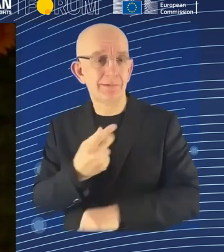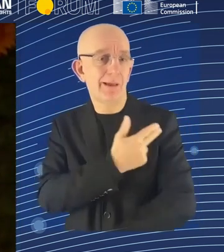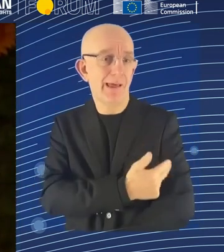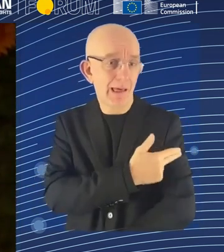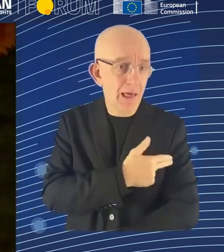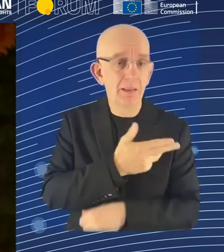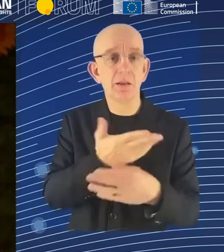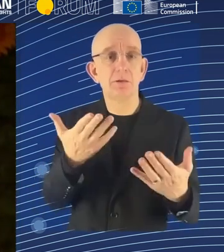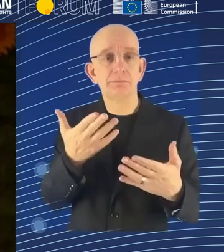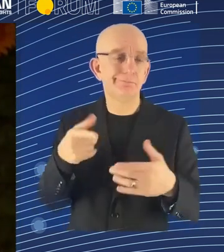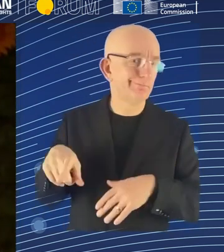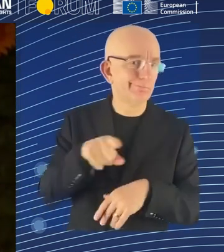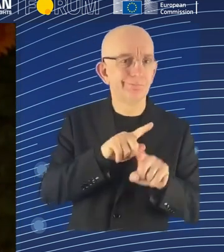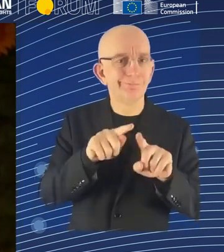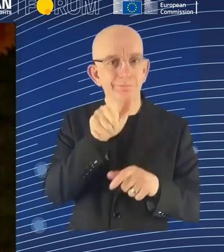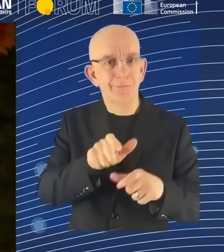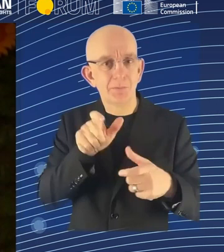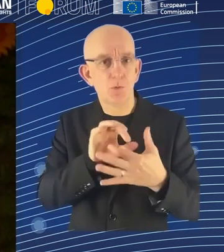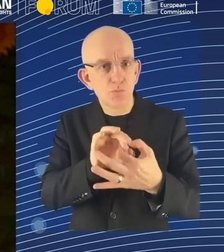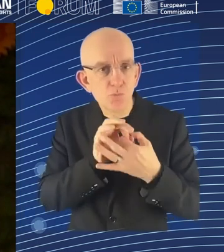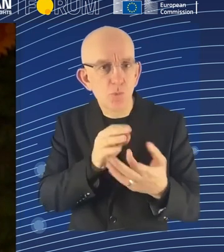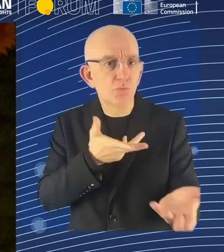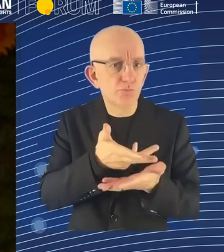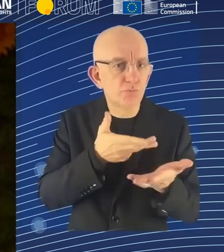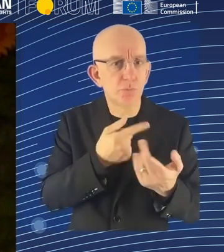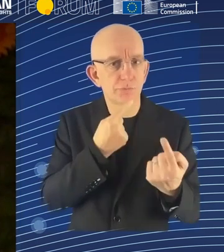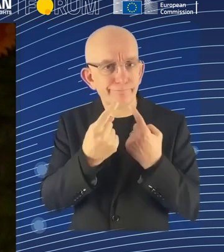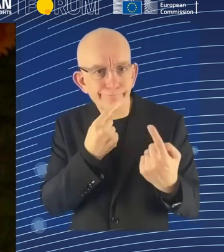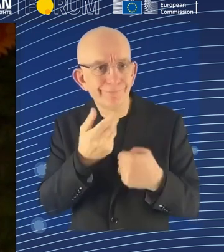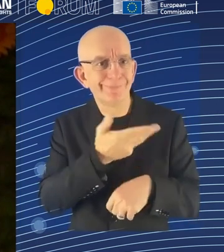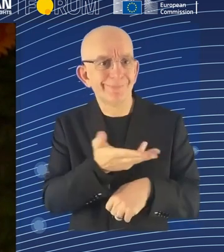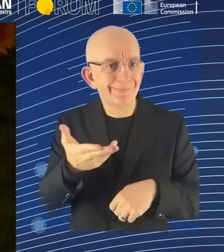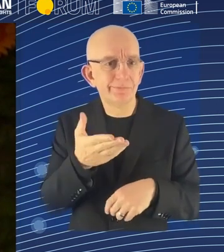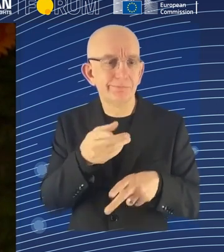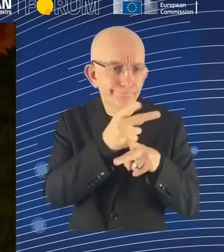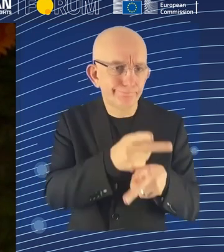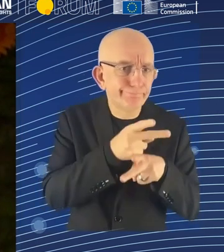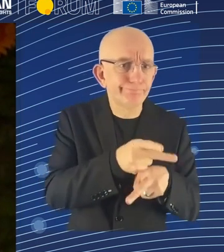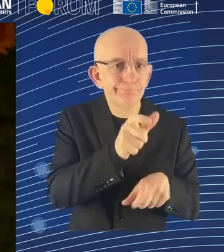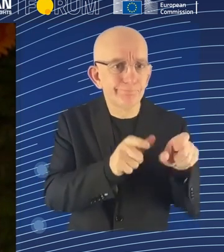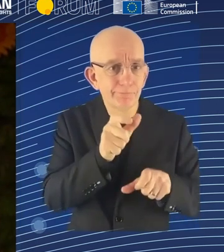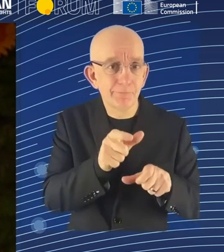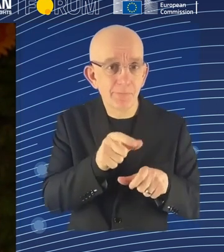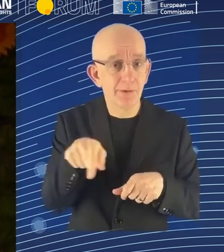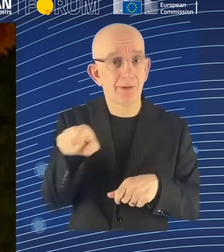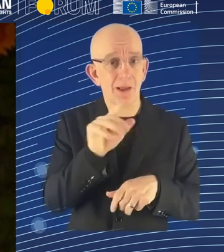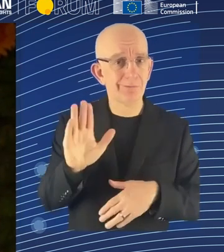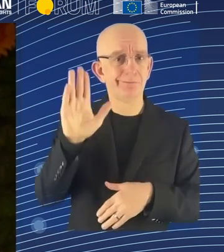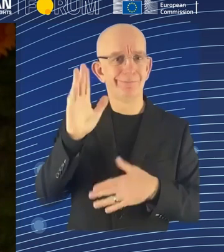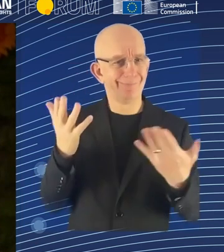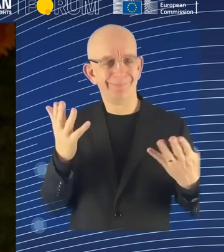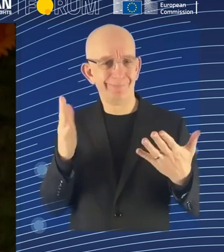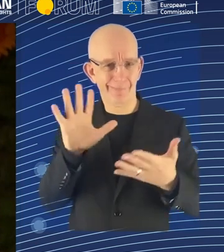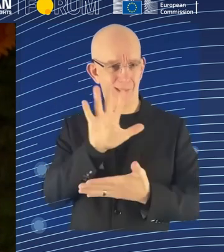figured out there. And the third one, back to the productivity systems, there's a real desire to figure